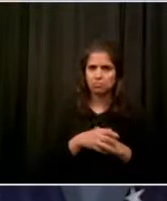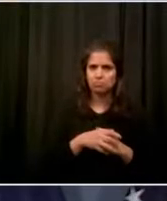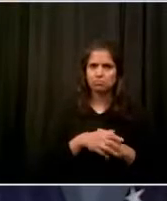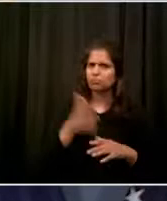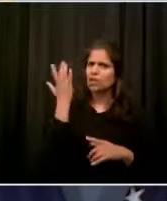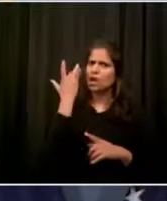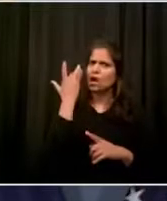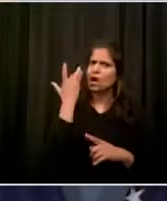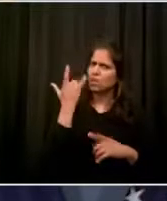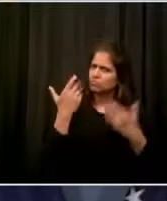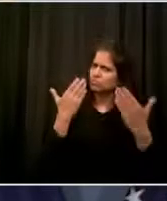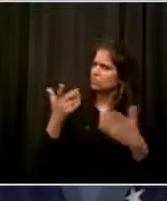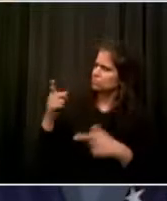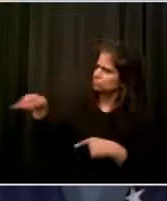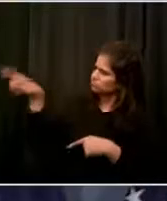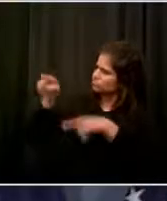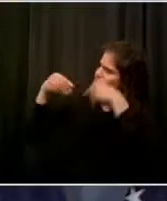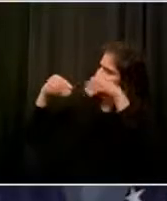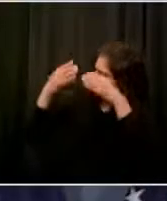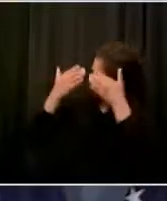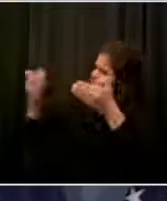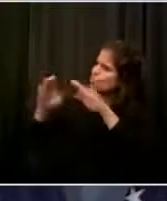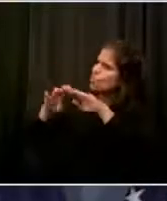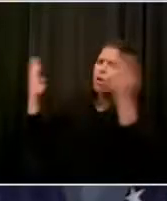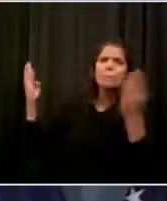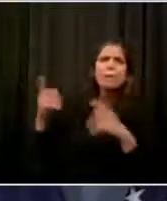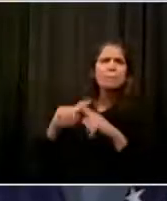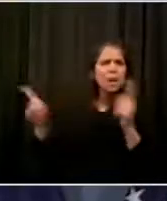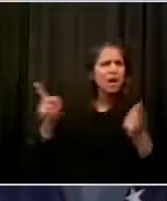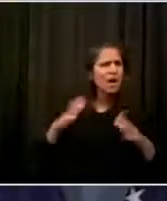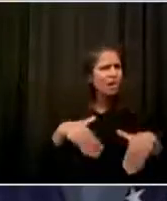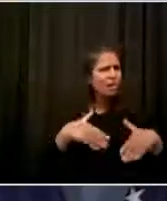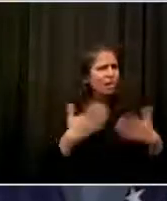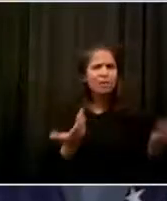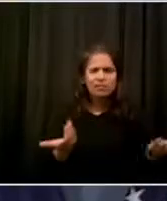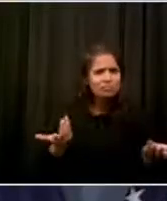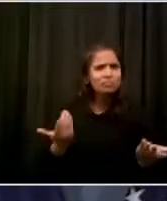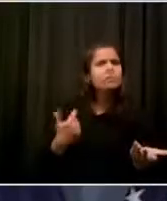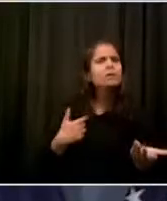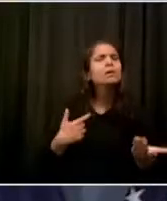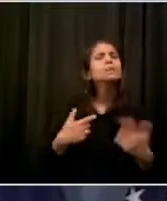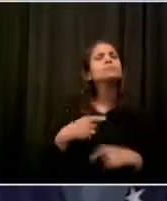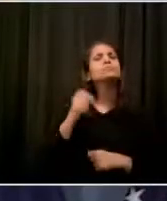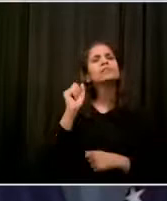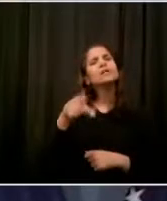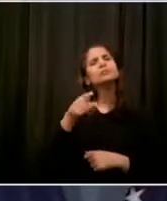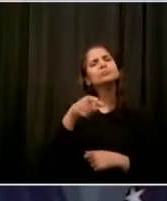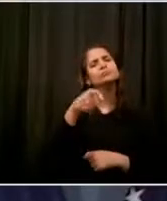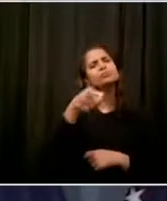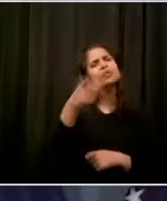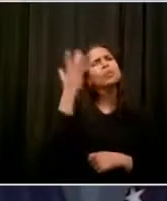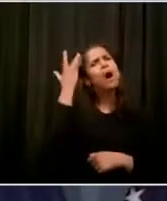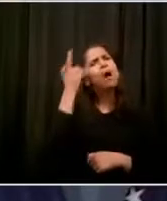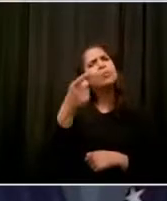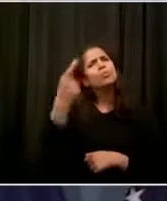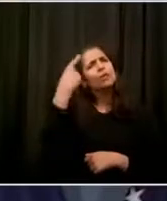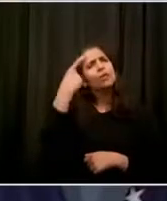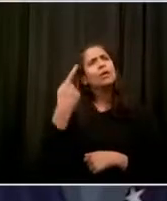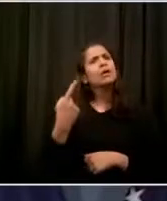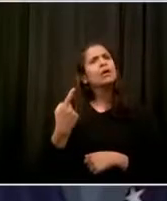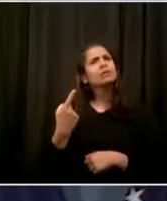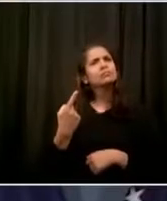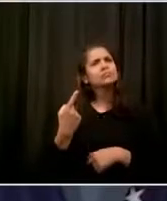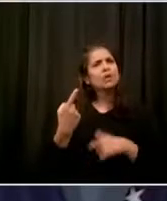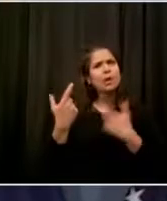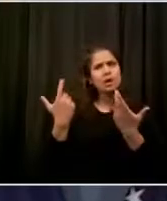that, yes, you don't have to worry anymore that you can reopen, don't have to put the plywood back up? Yeah, Steve, great question as well.